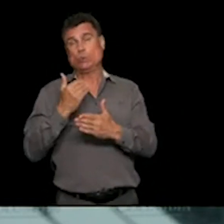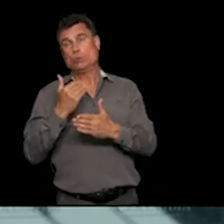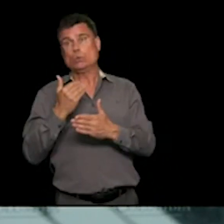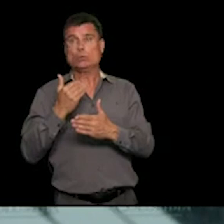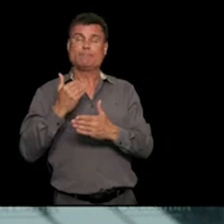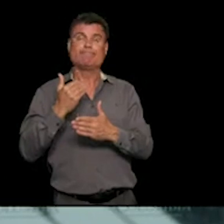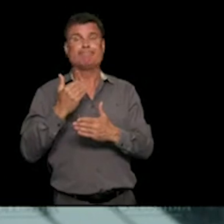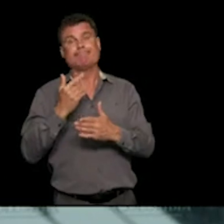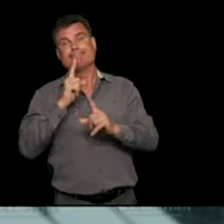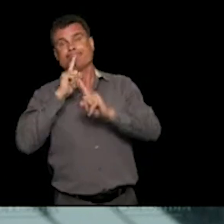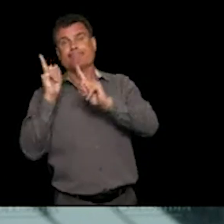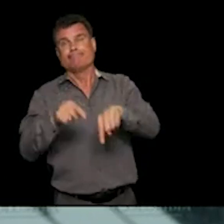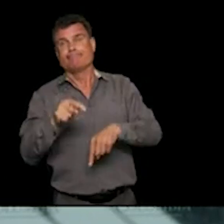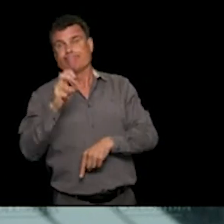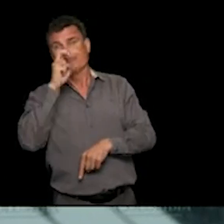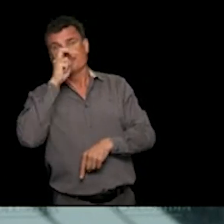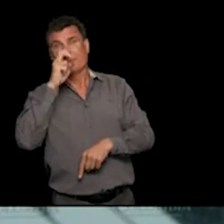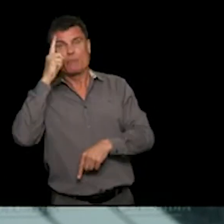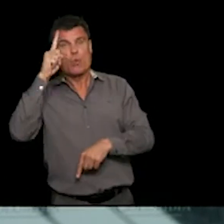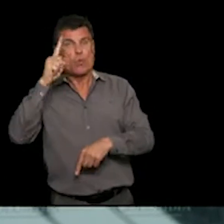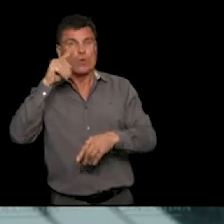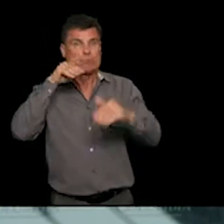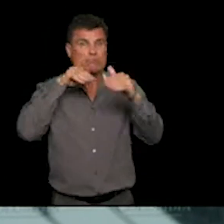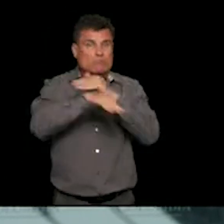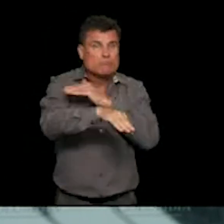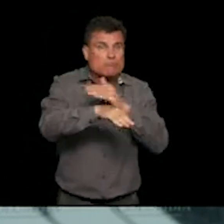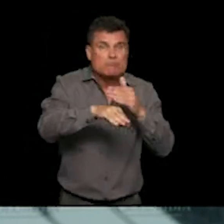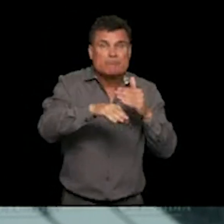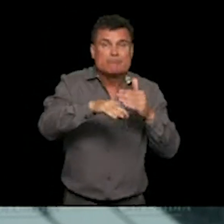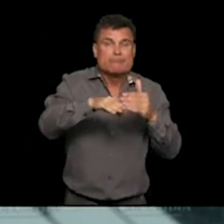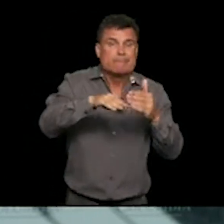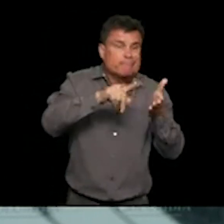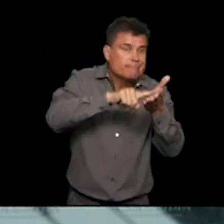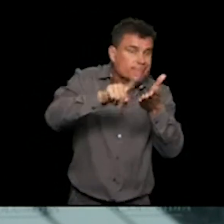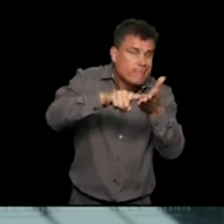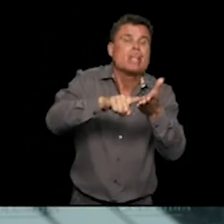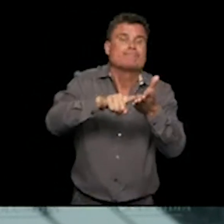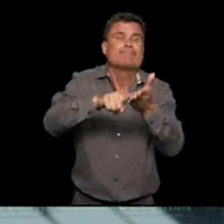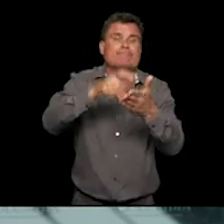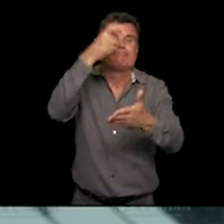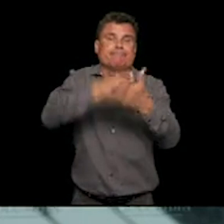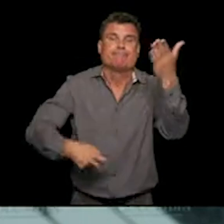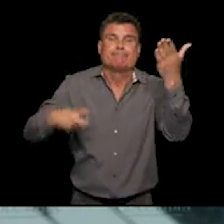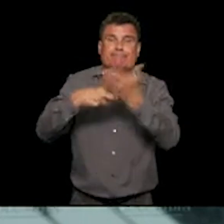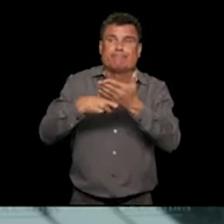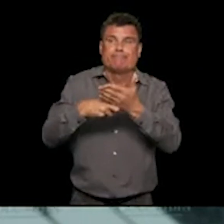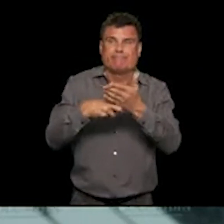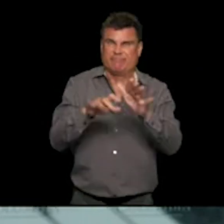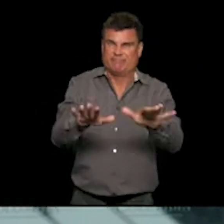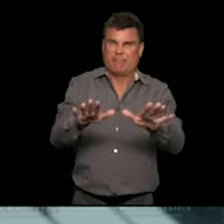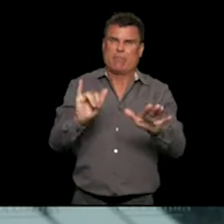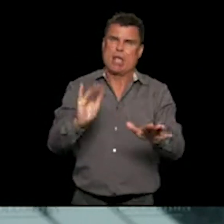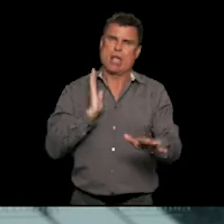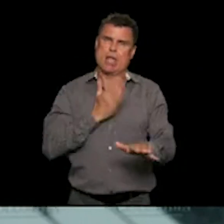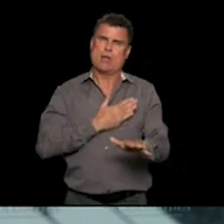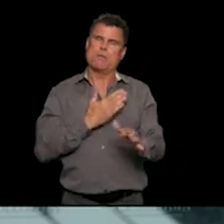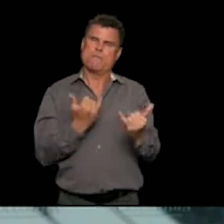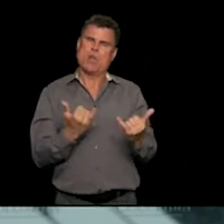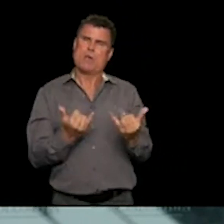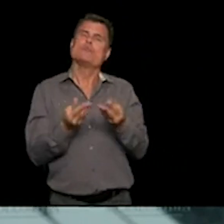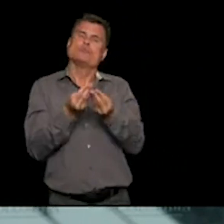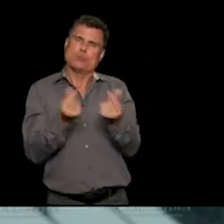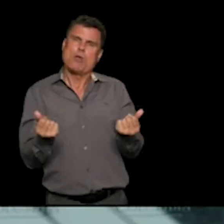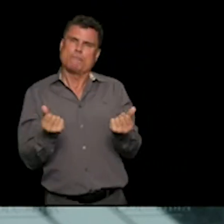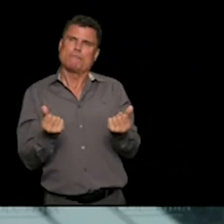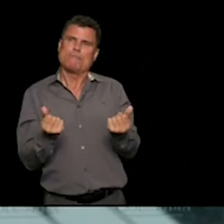we've been engaged in, is in progressive step-by-step enforcement. And we will continue to do that. And we think that these measures will be